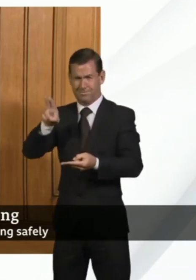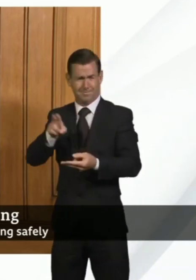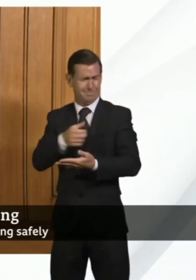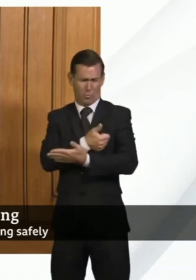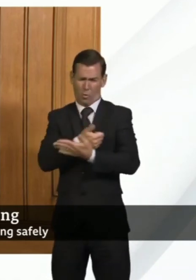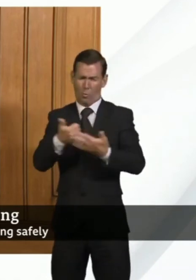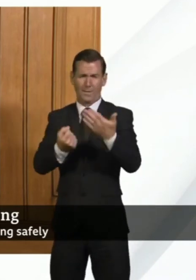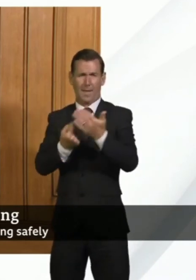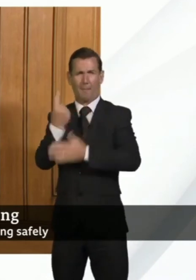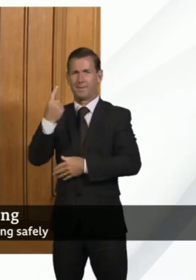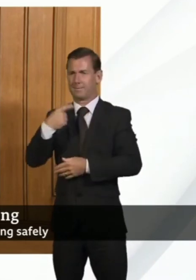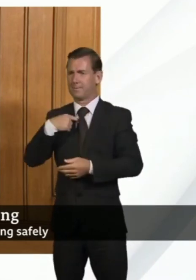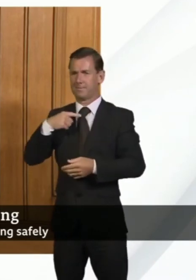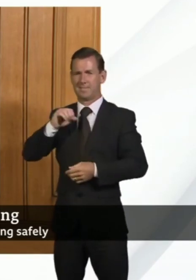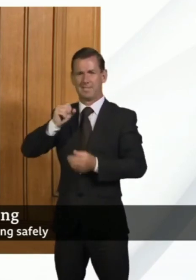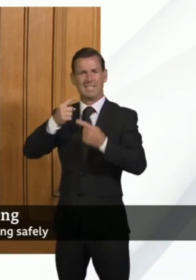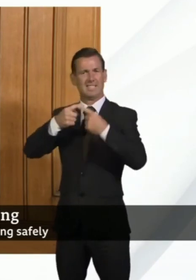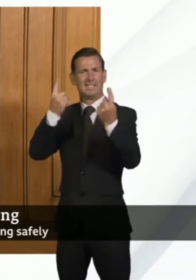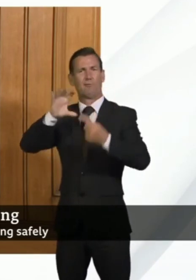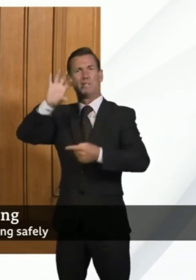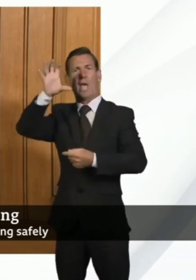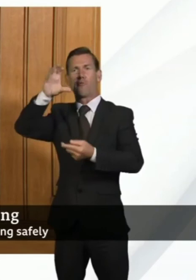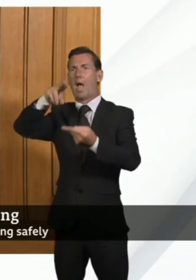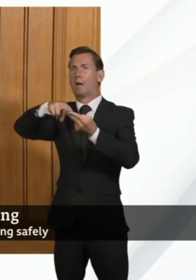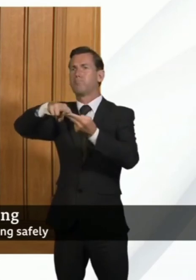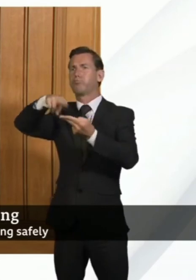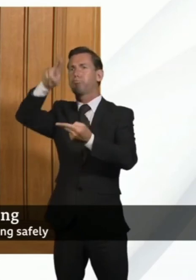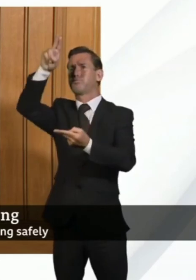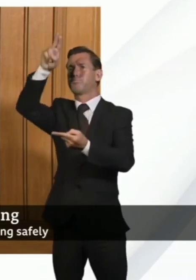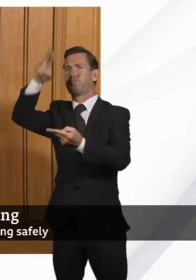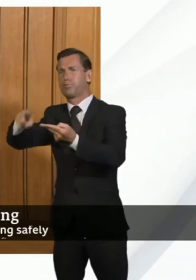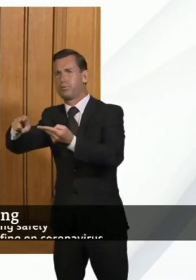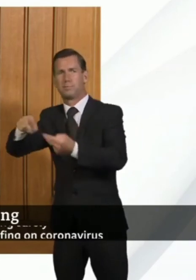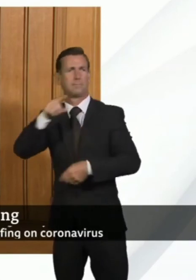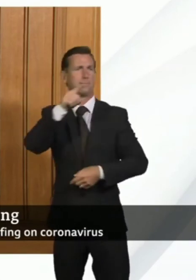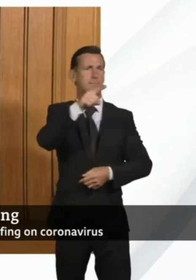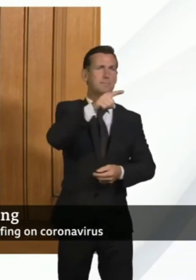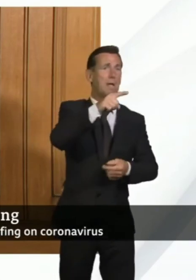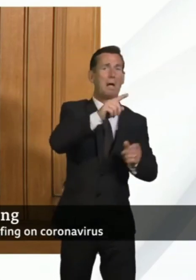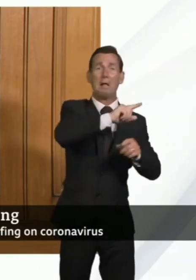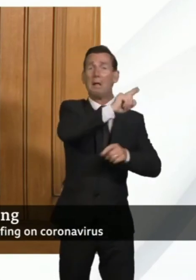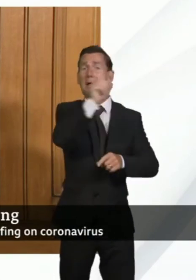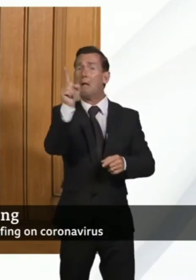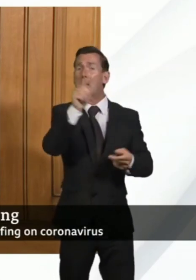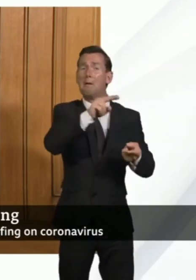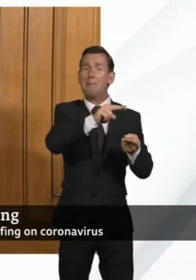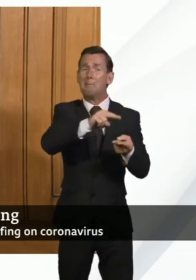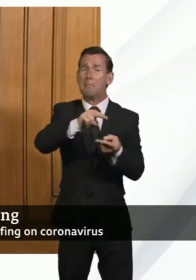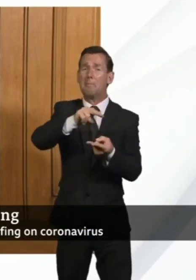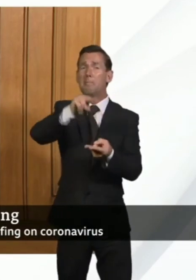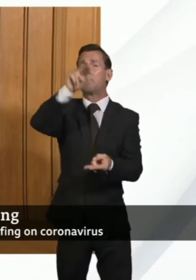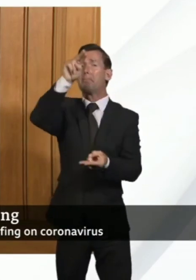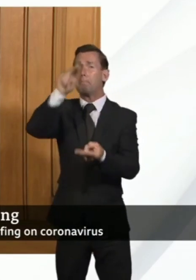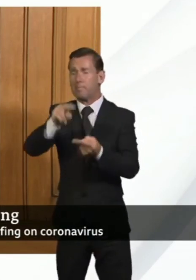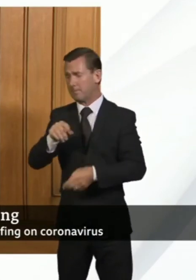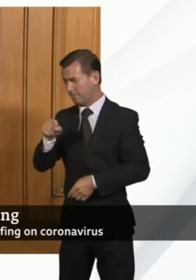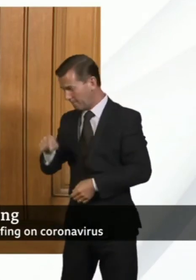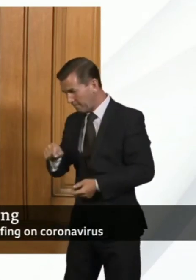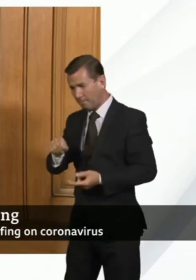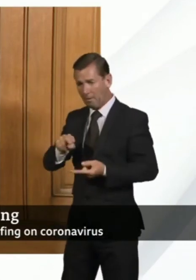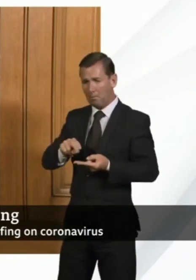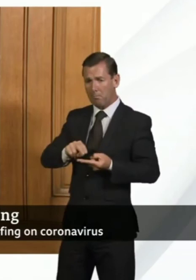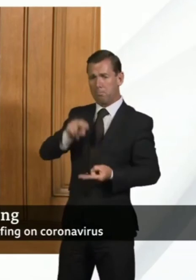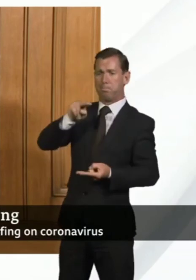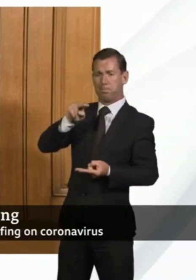picks up and falls in different parts of the country at different times during the winter so that is a very sort of natural pattern to an infectious disease